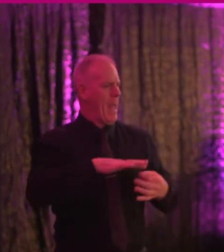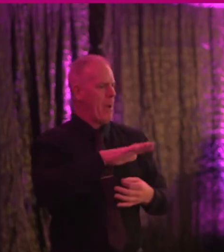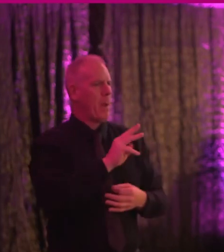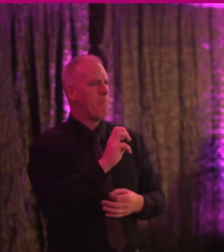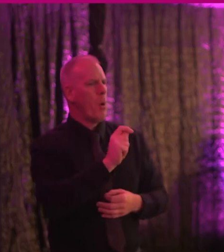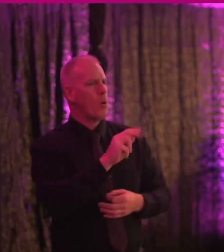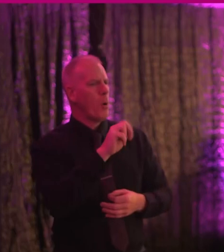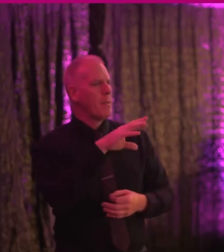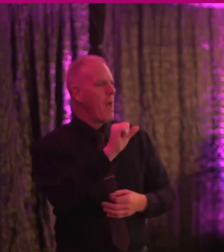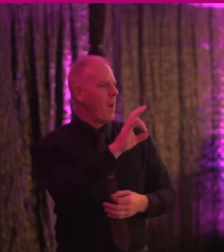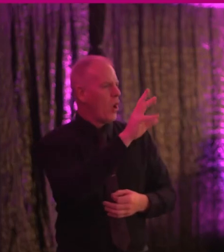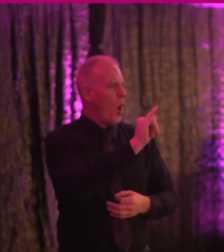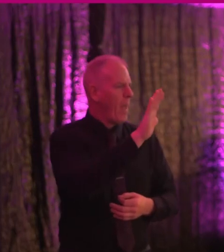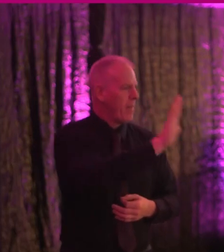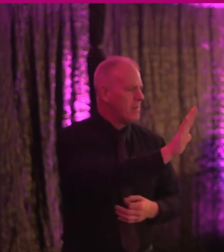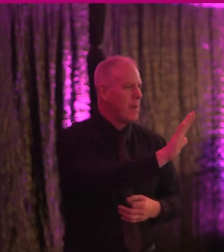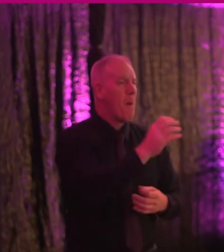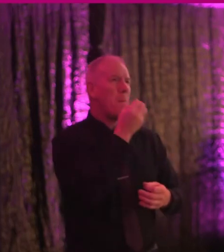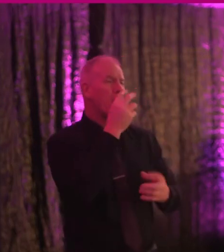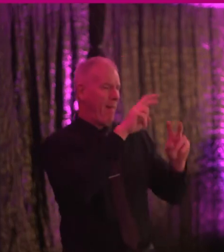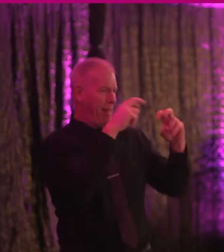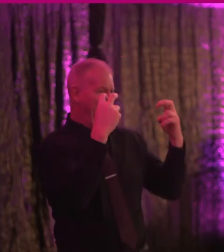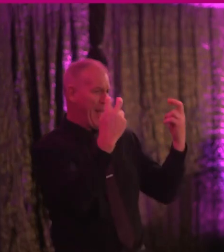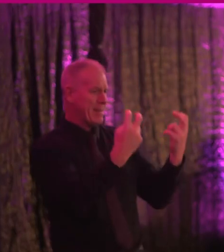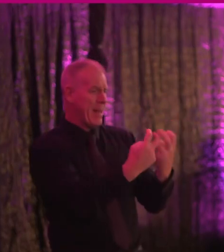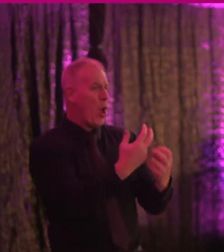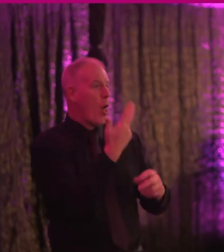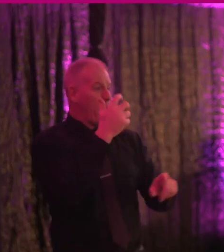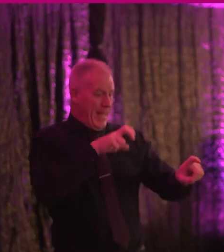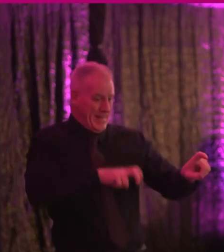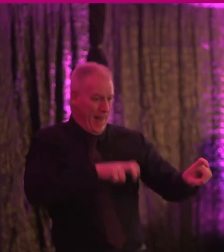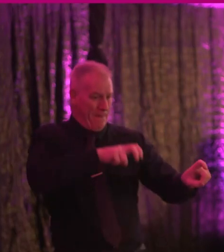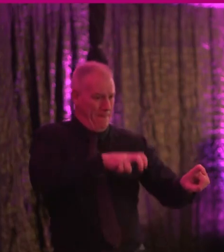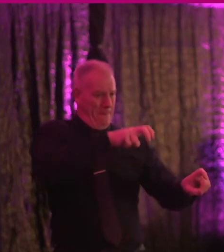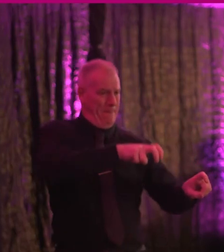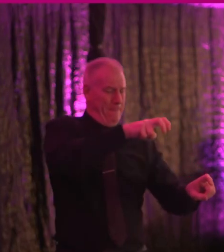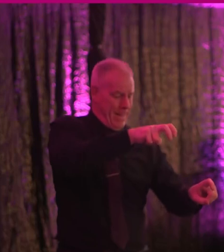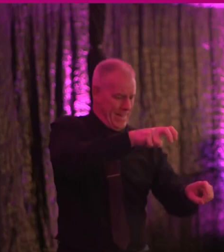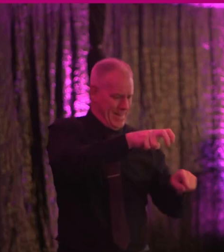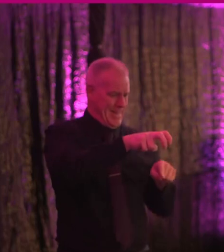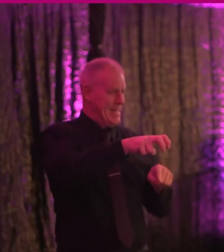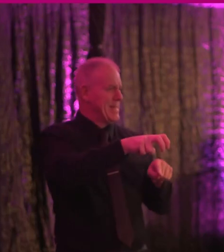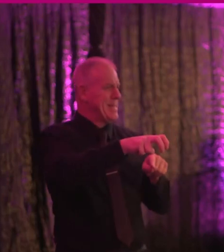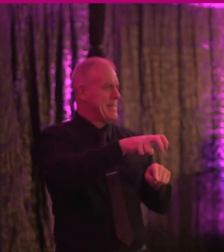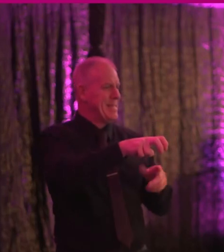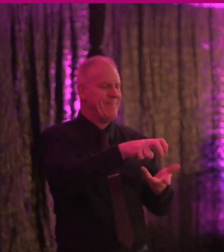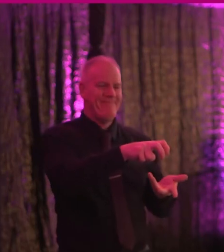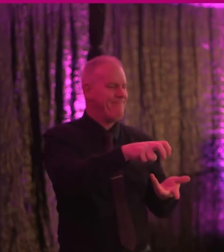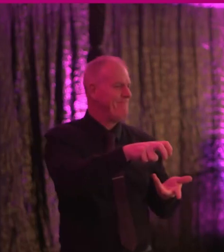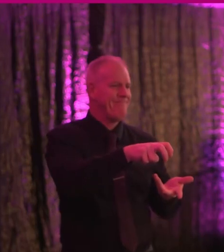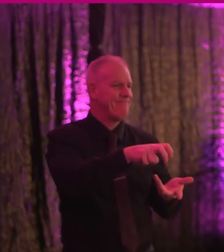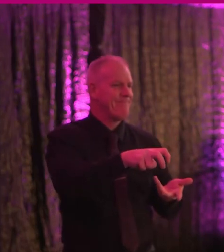beautiful castle that we have and the three steps up to us. And the three steps up to us that